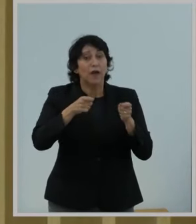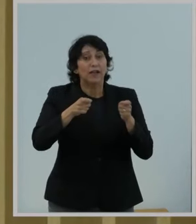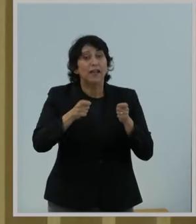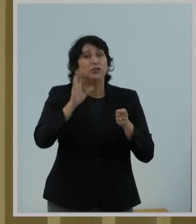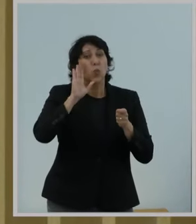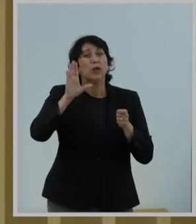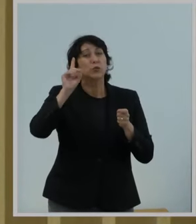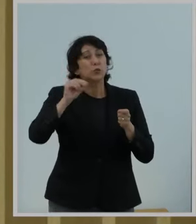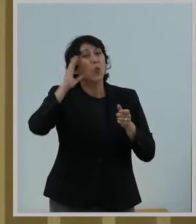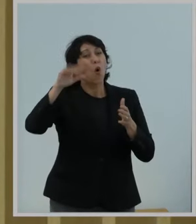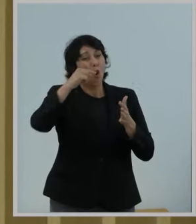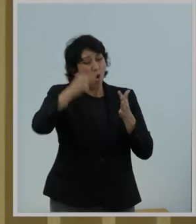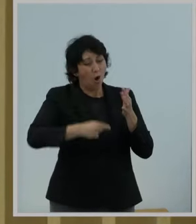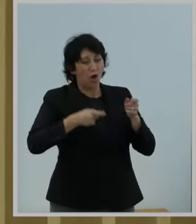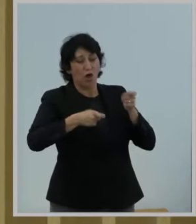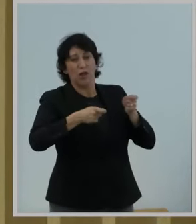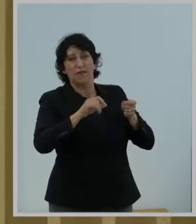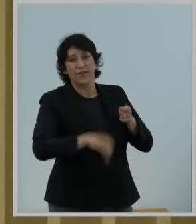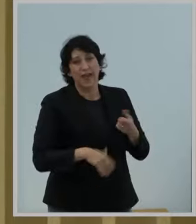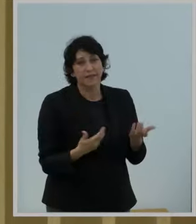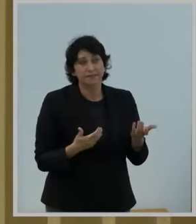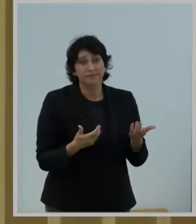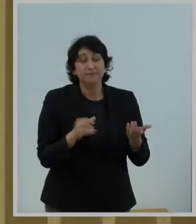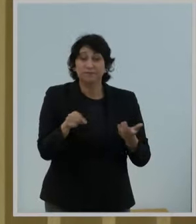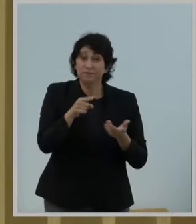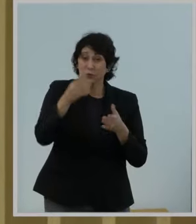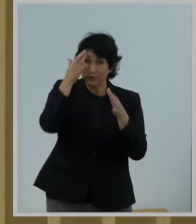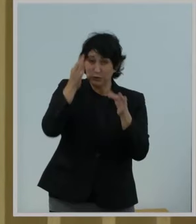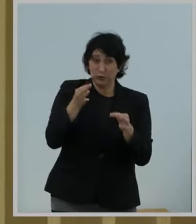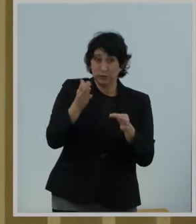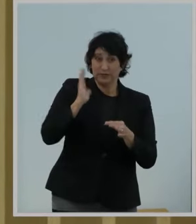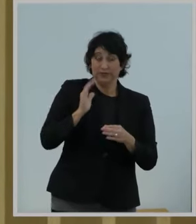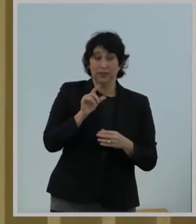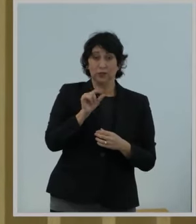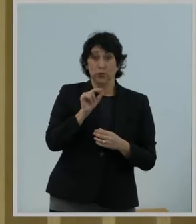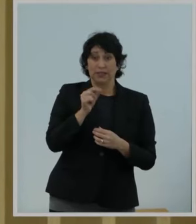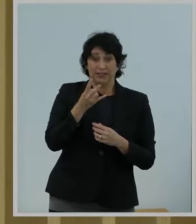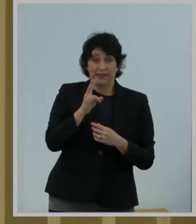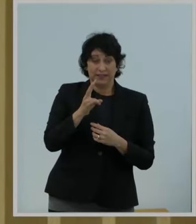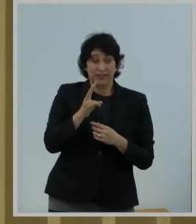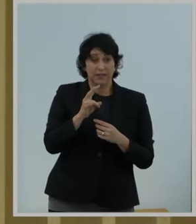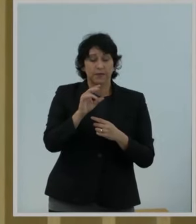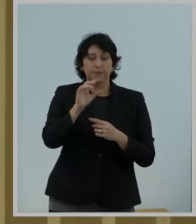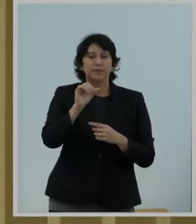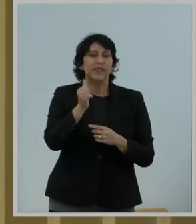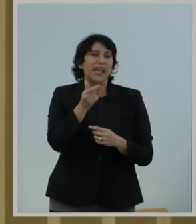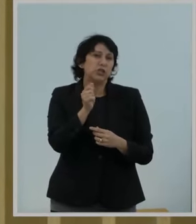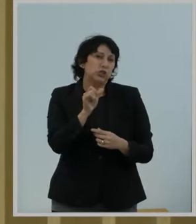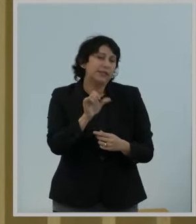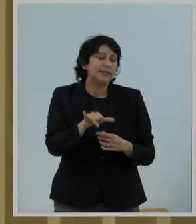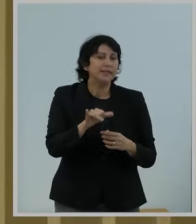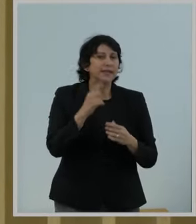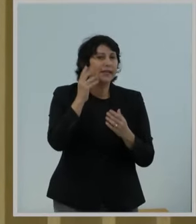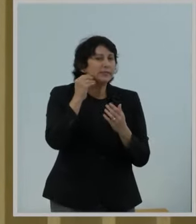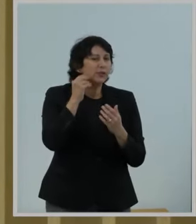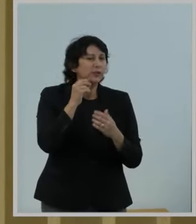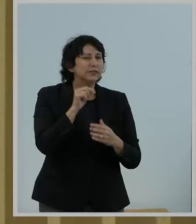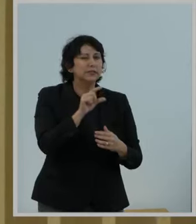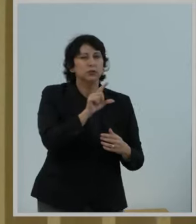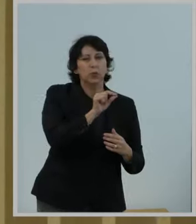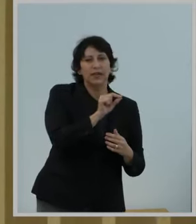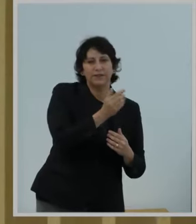As the FCC determined in 2017, the agency's 2015 experiment with Title II